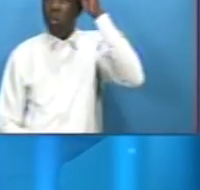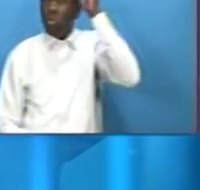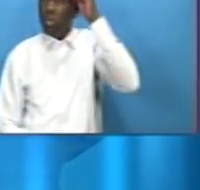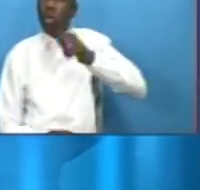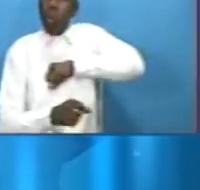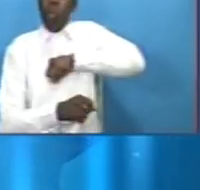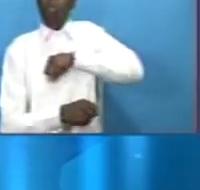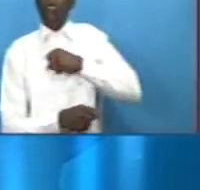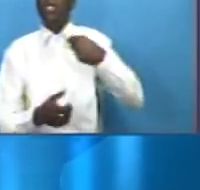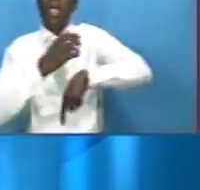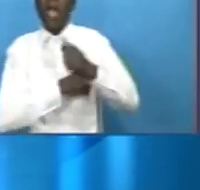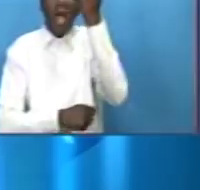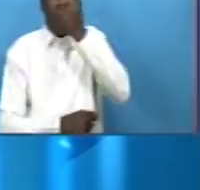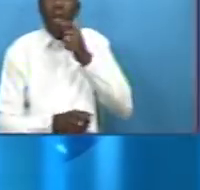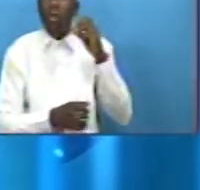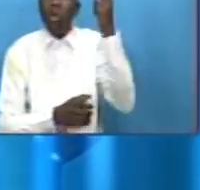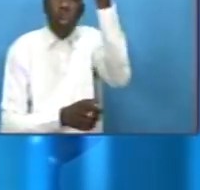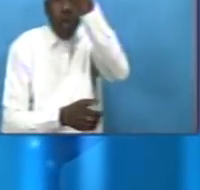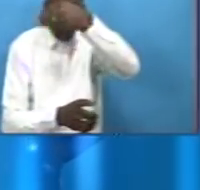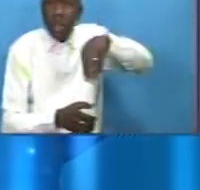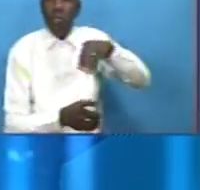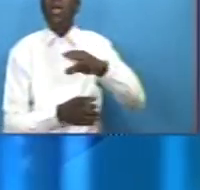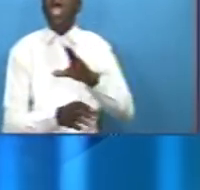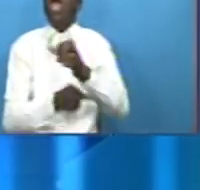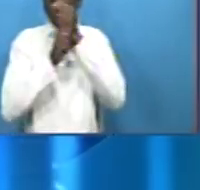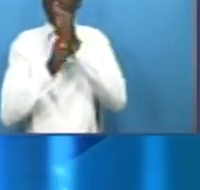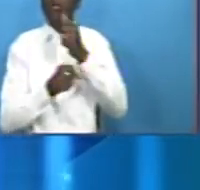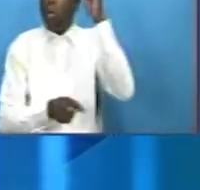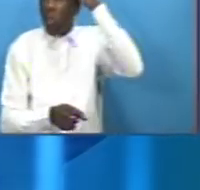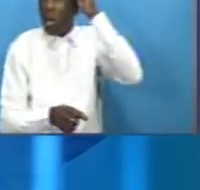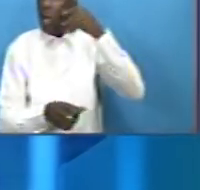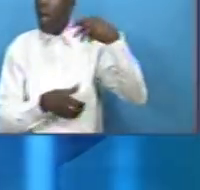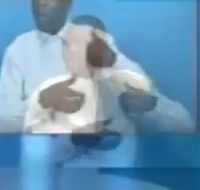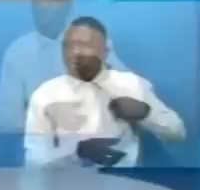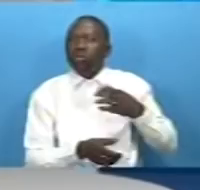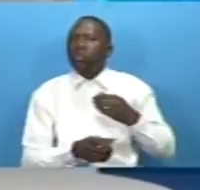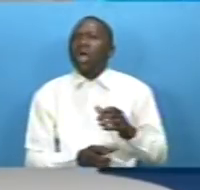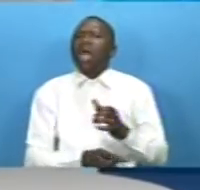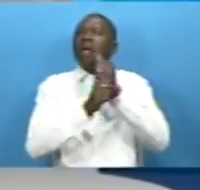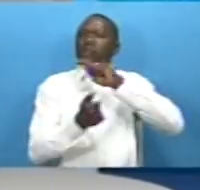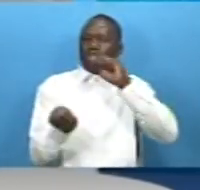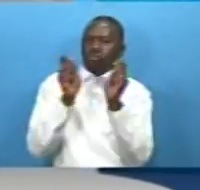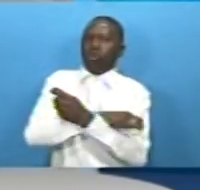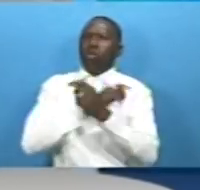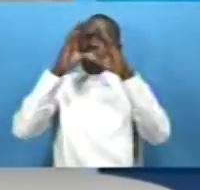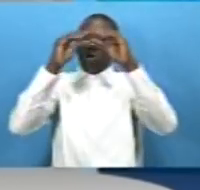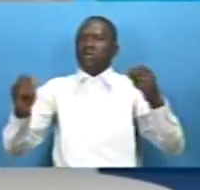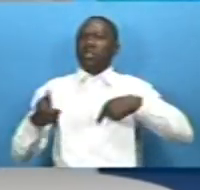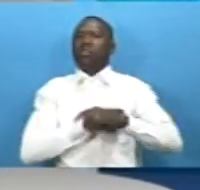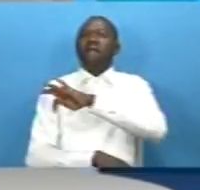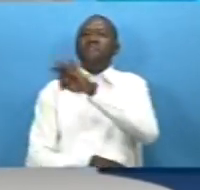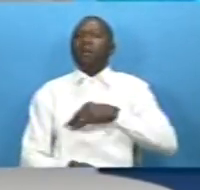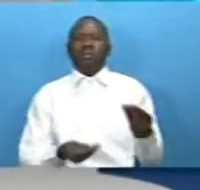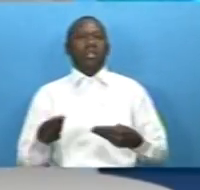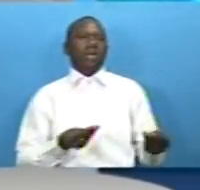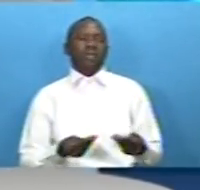african continent which allows political elites to turn public office into family business those were the main headlines and now the news